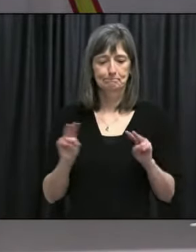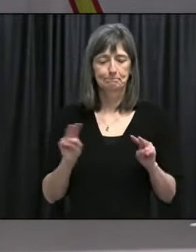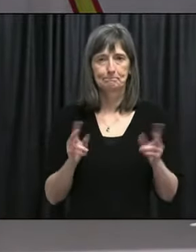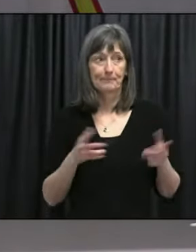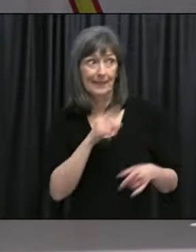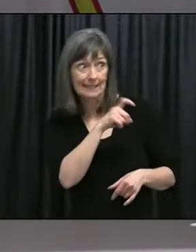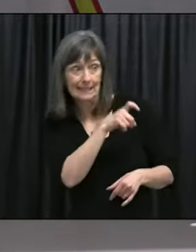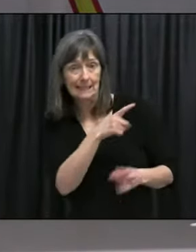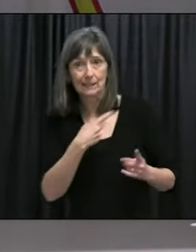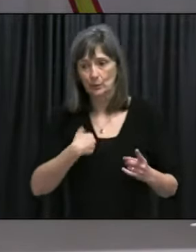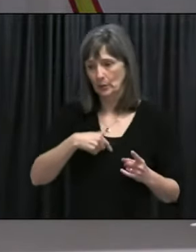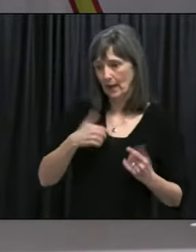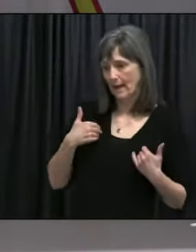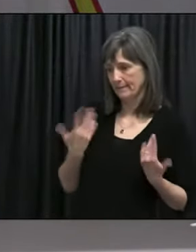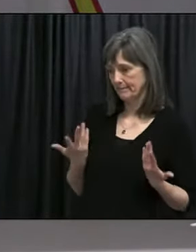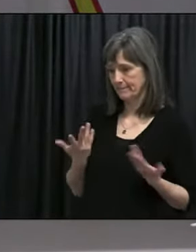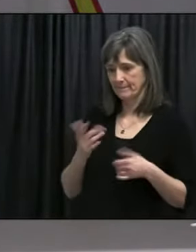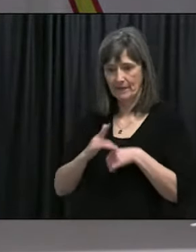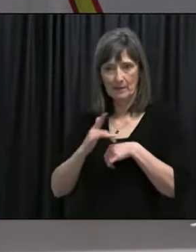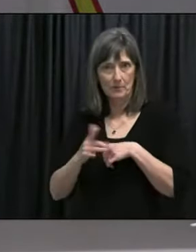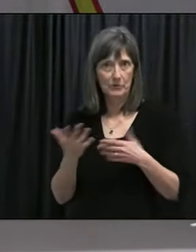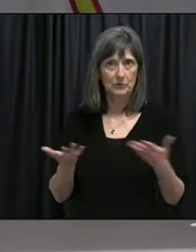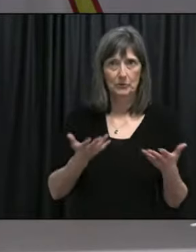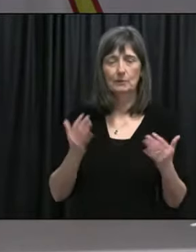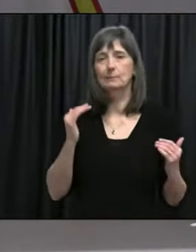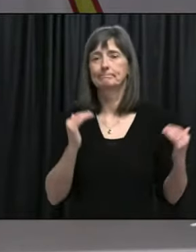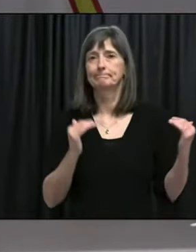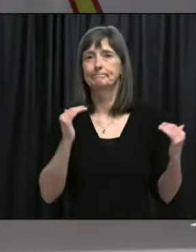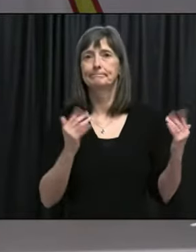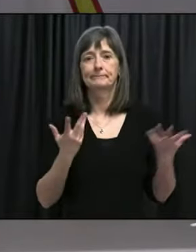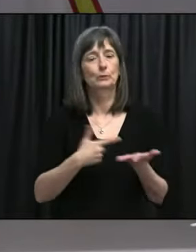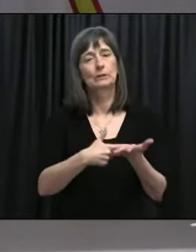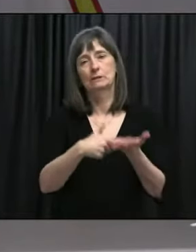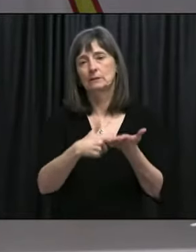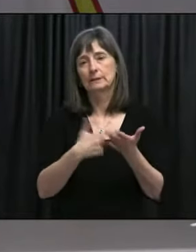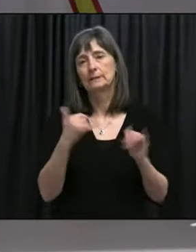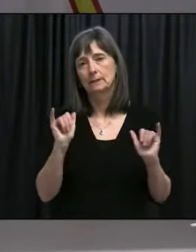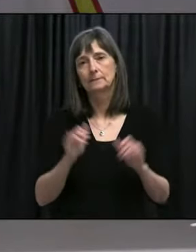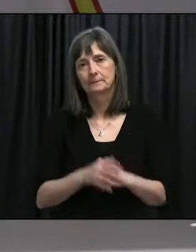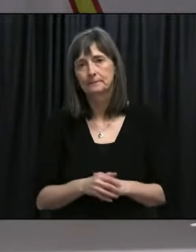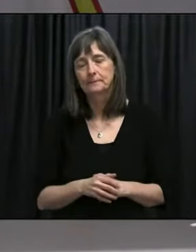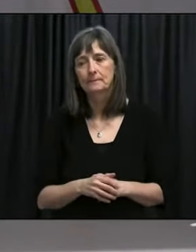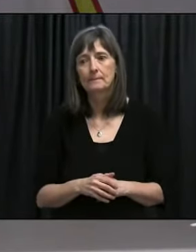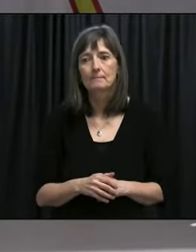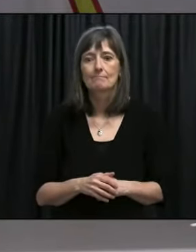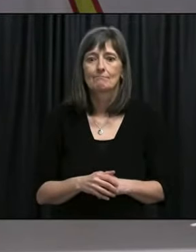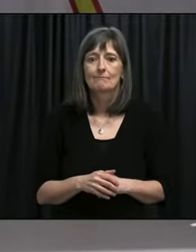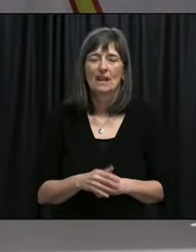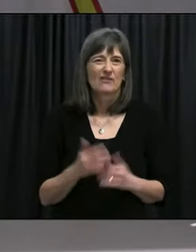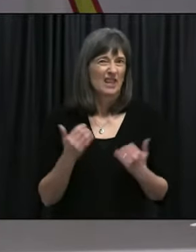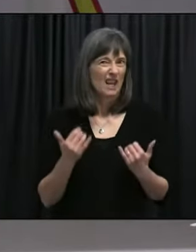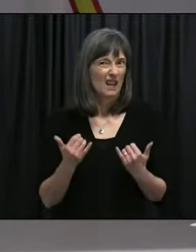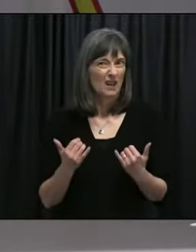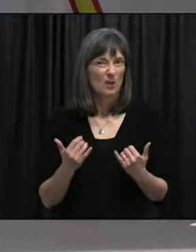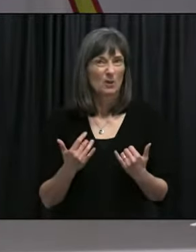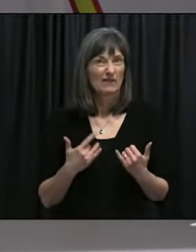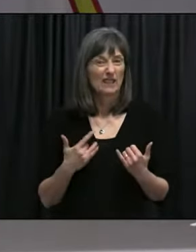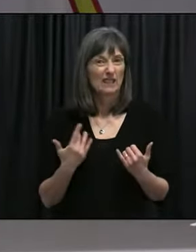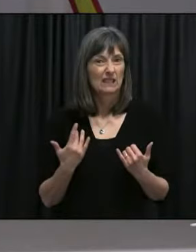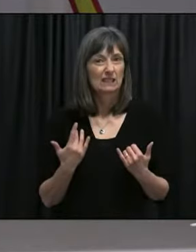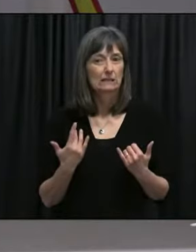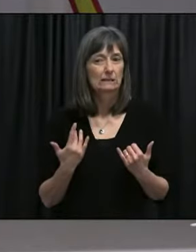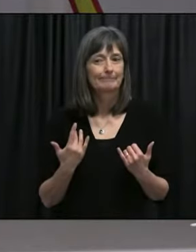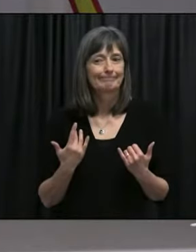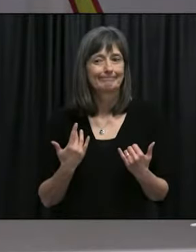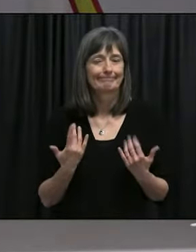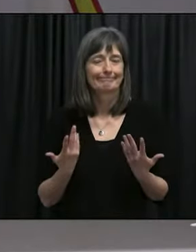need and what we have in terms of capacity. Um, so that's, uh, those are ongoing discussions. right now I think we're, we're, we're still